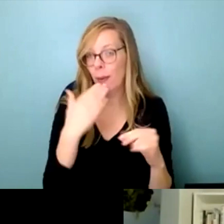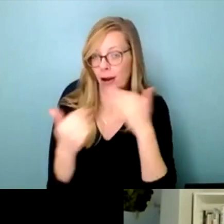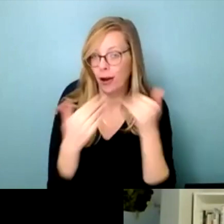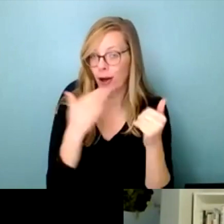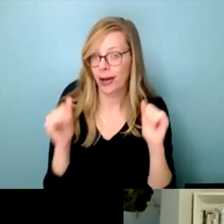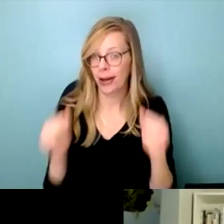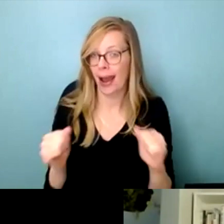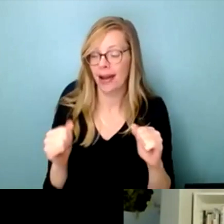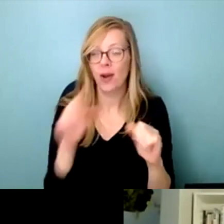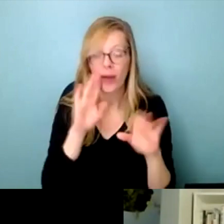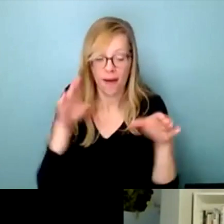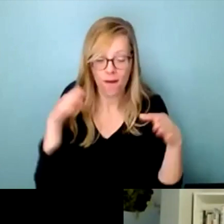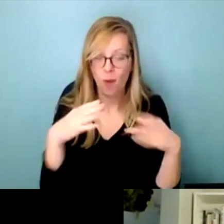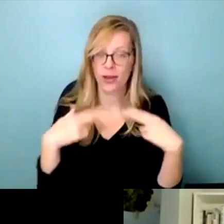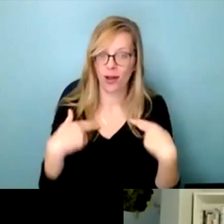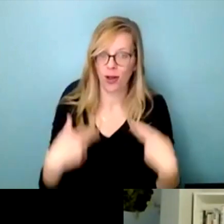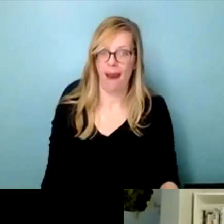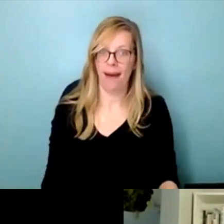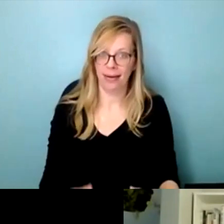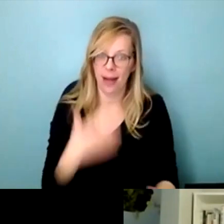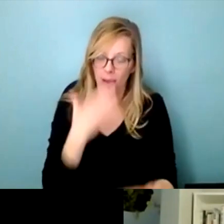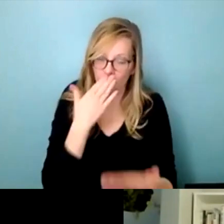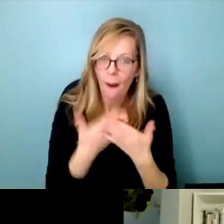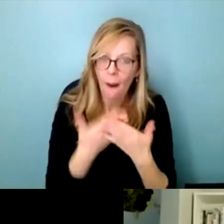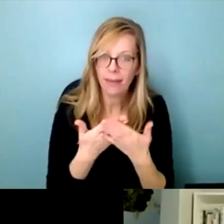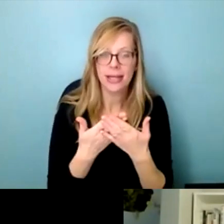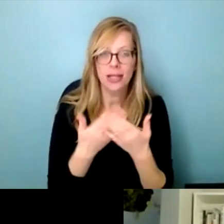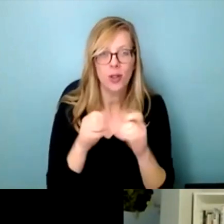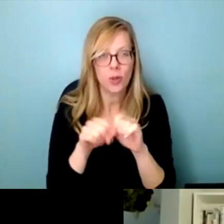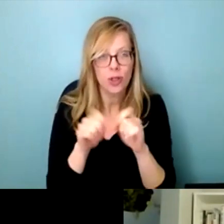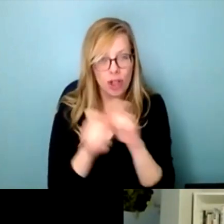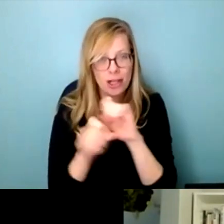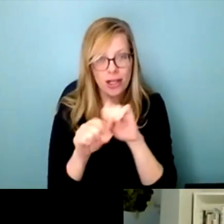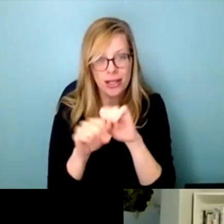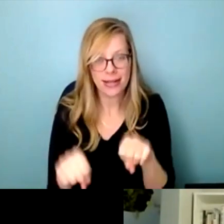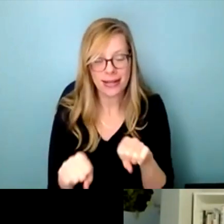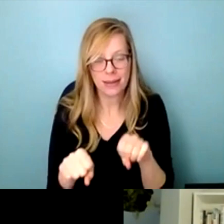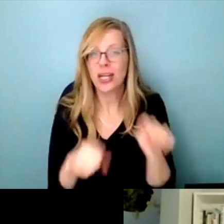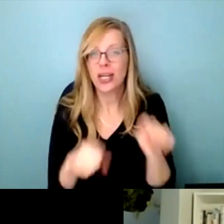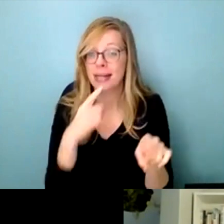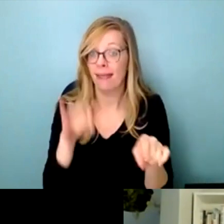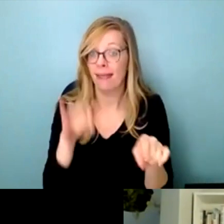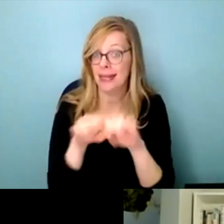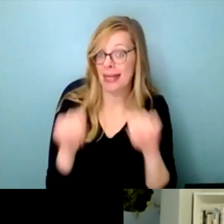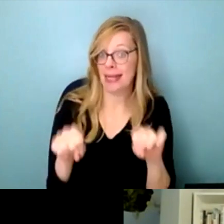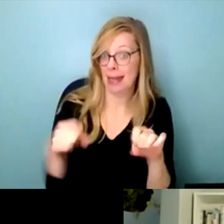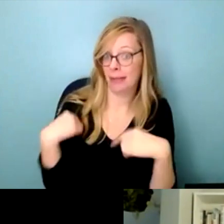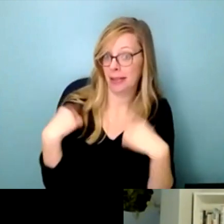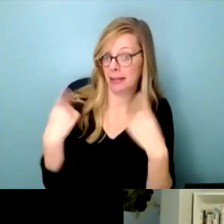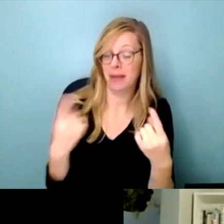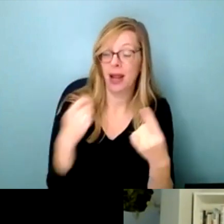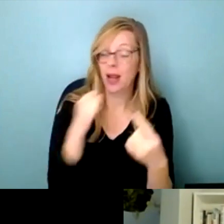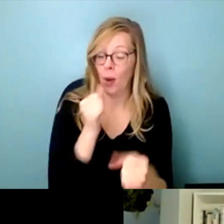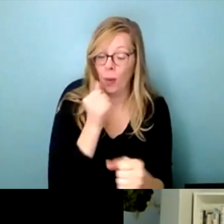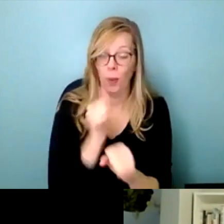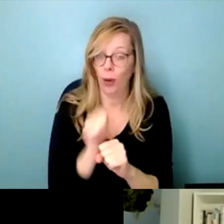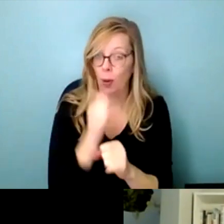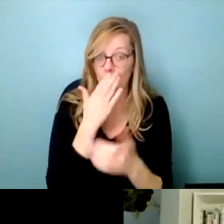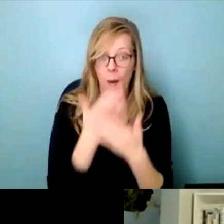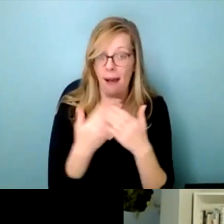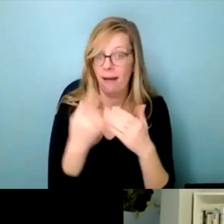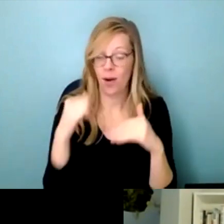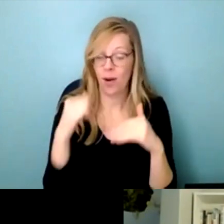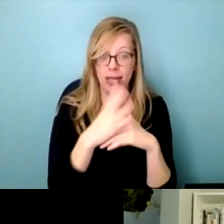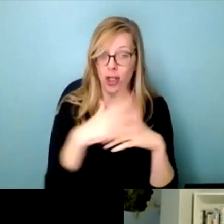humanity and to change those systems. And she said that it turns out that those systems haven't been working too well for indigenous peoples and haven't been